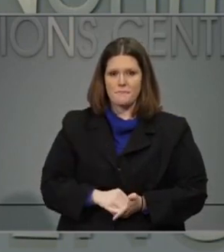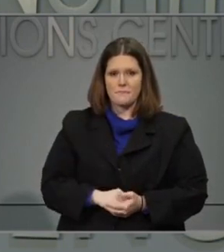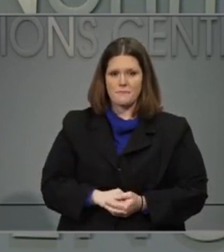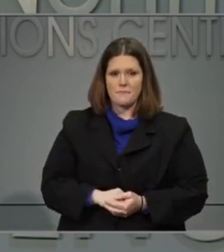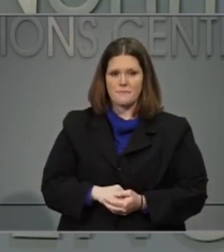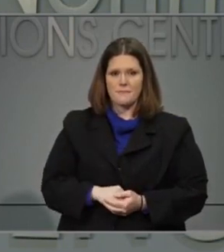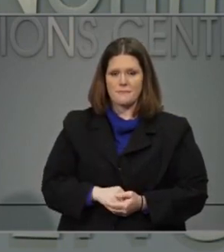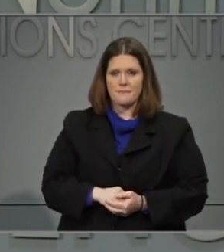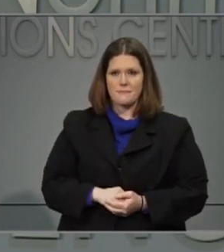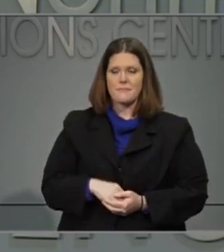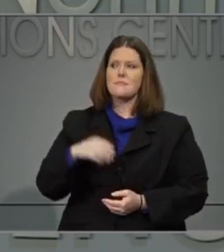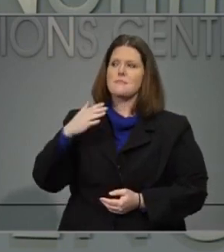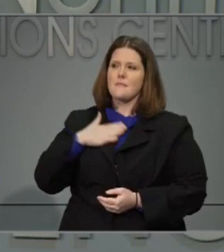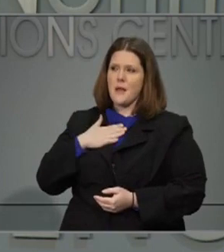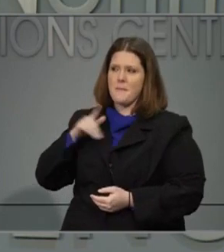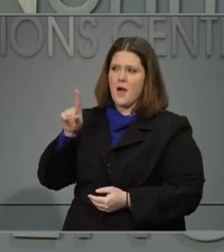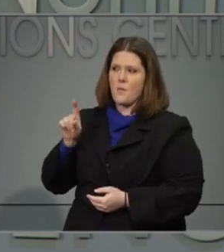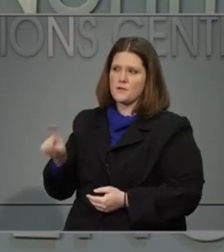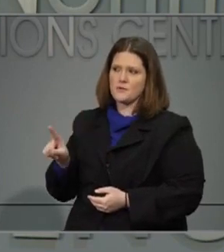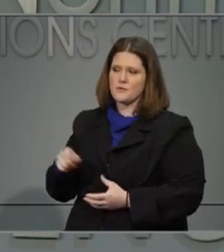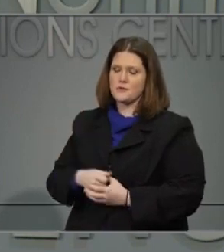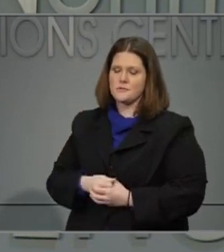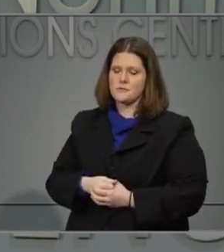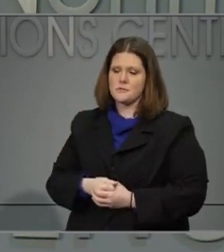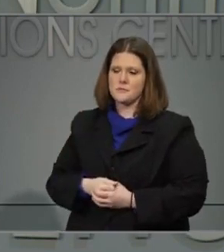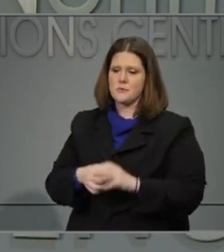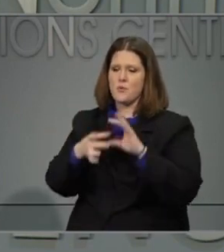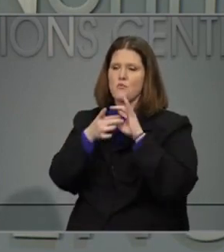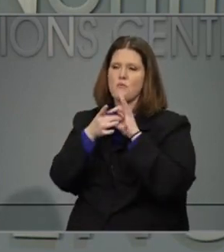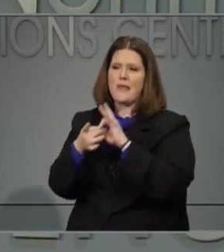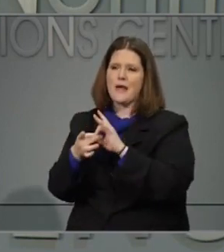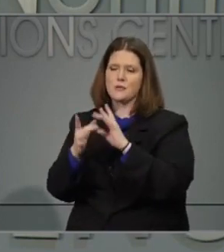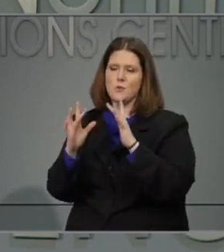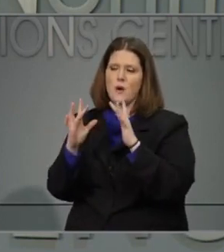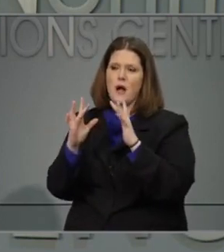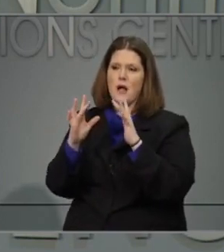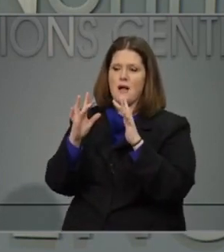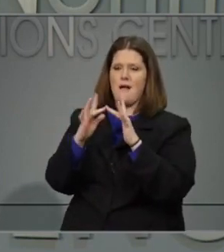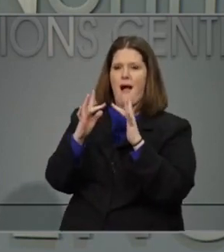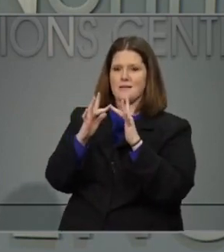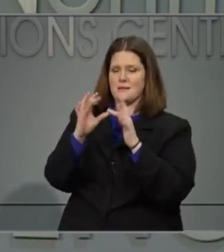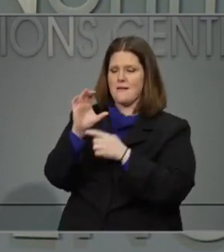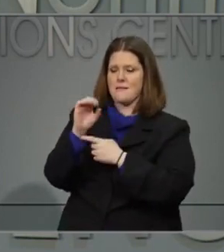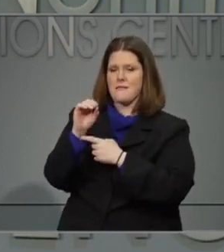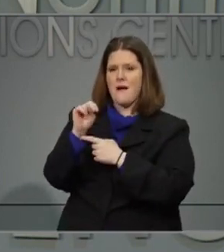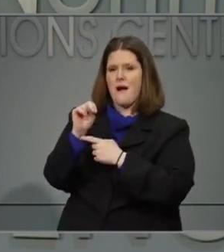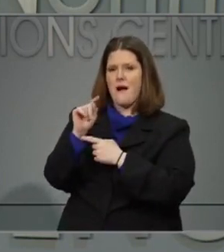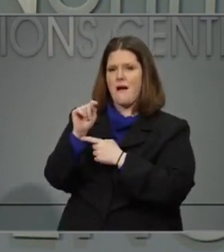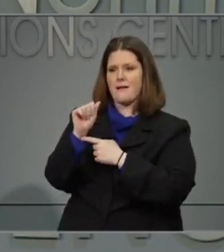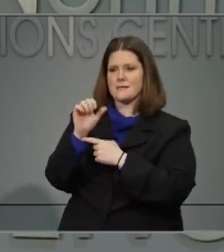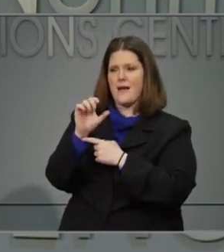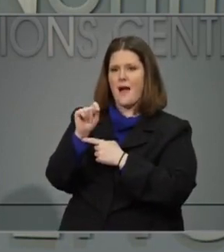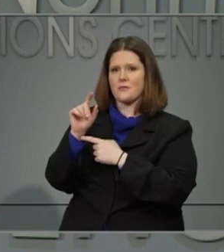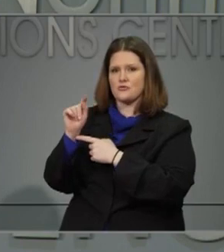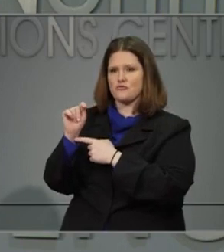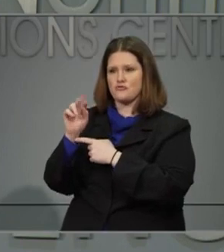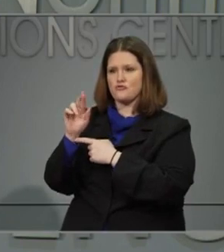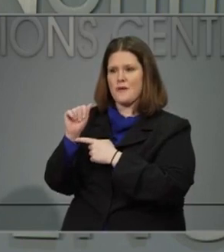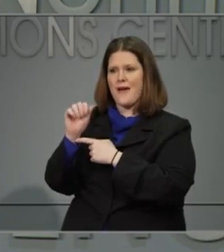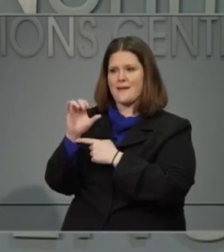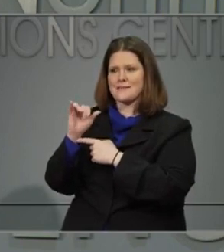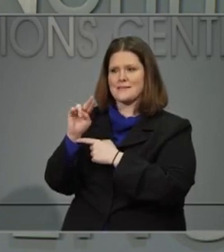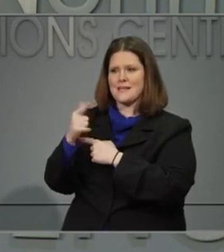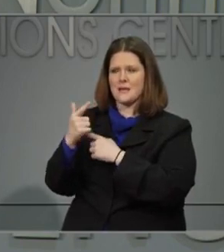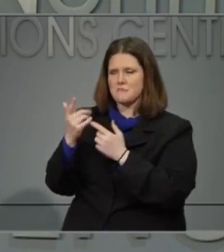Hi. My question is, as far as when it comes to contact tracing, how is the hiring process going,